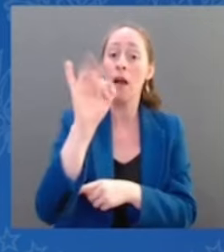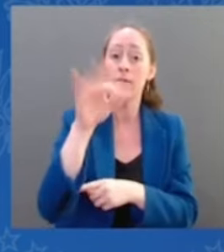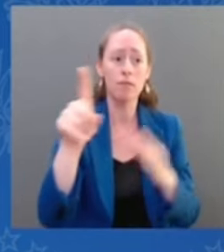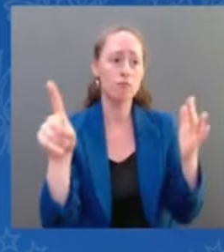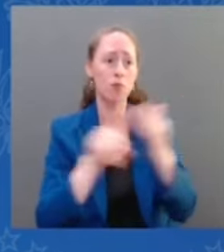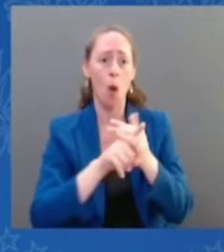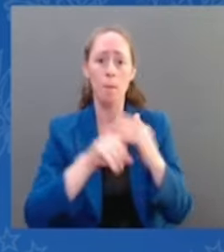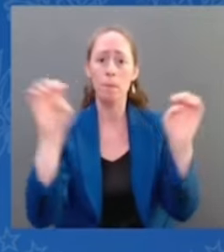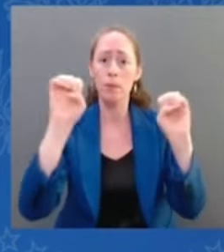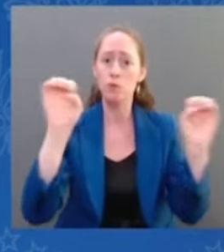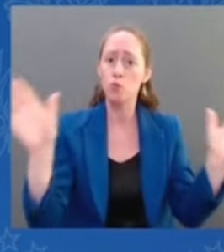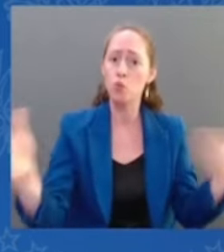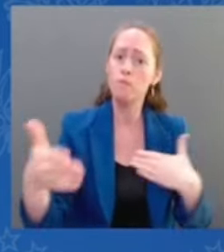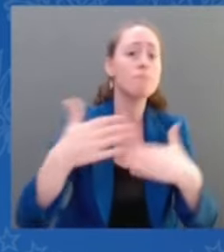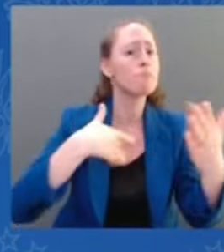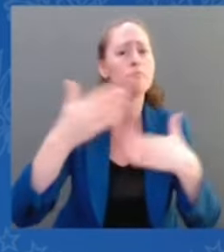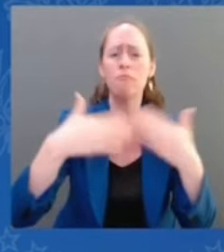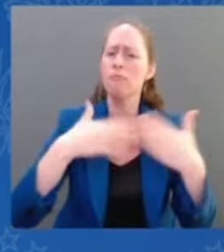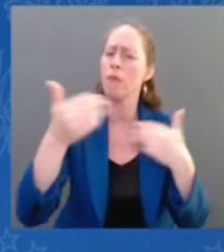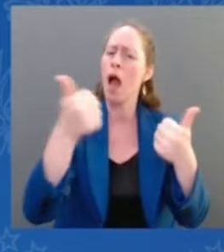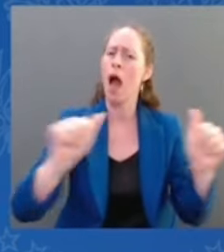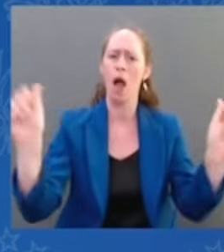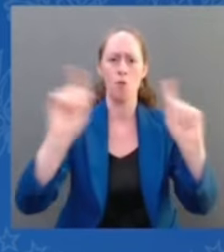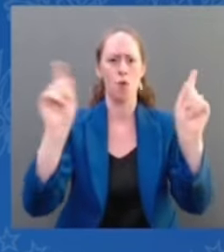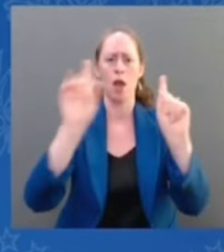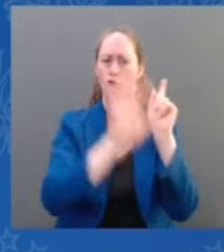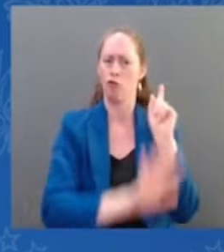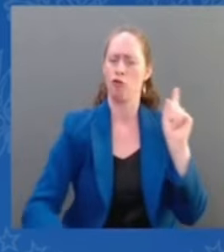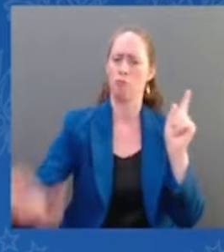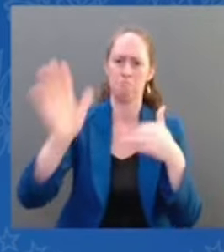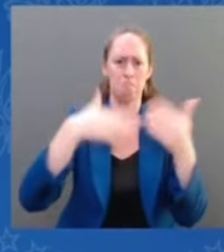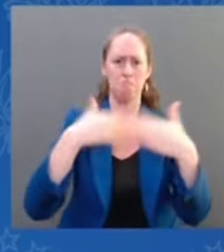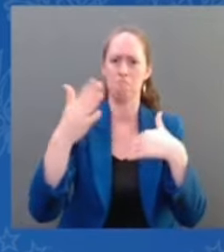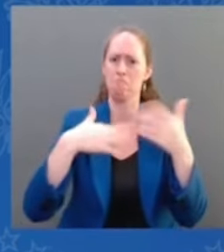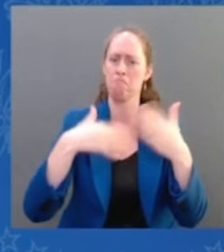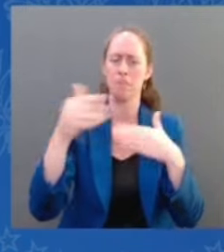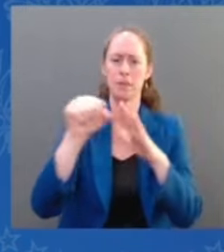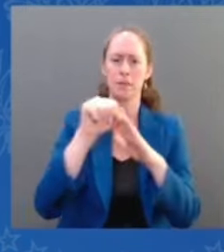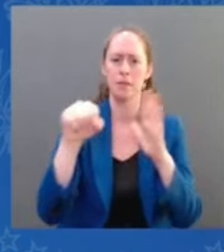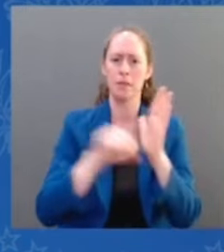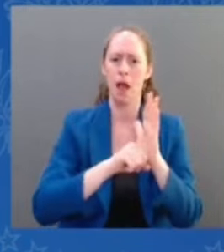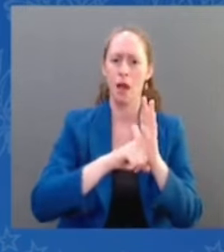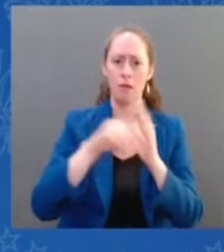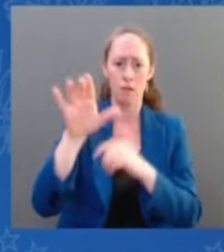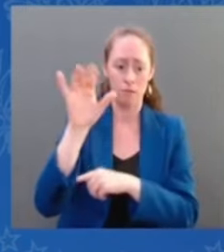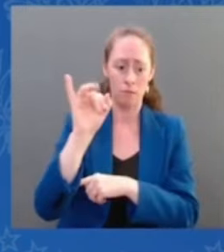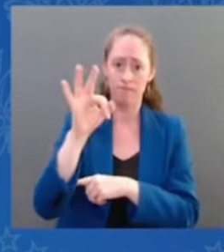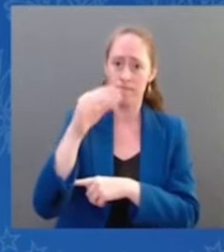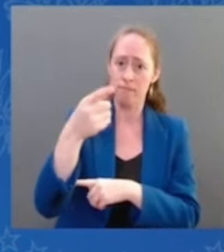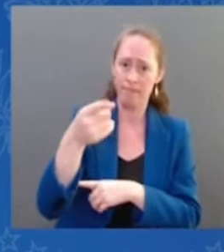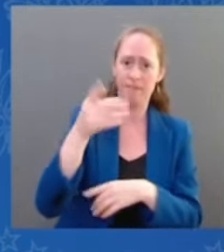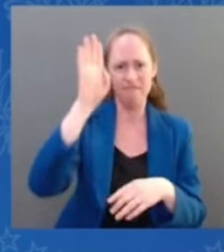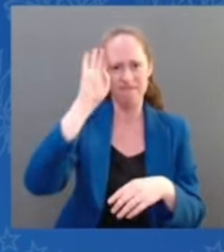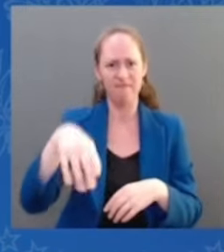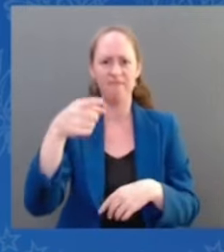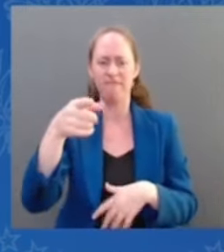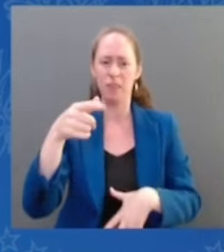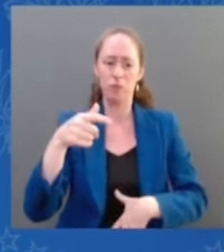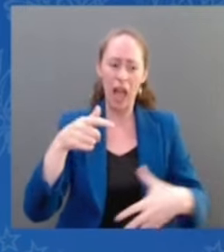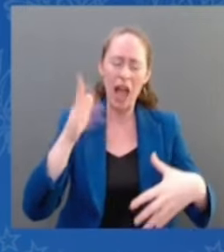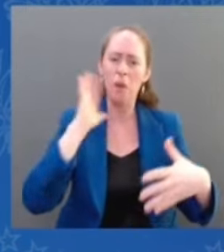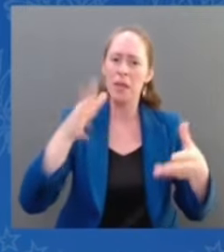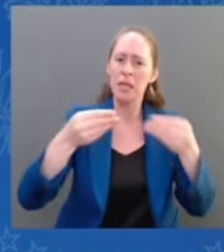She's expressing and experiencing life-threatening miscarriage. But the doctor is going to be so concerned about being